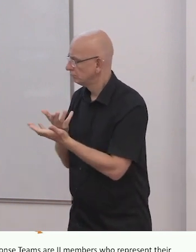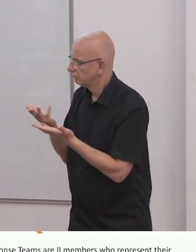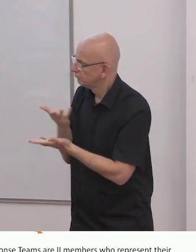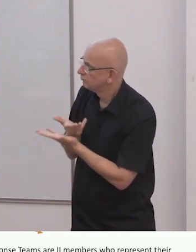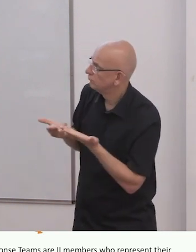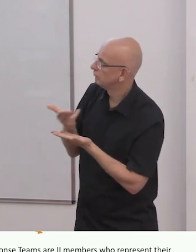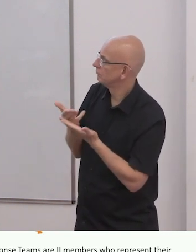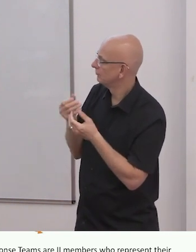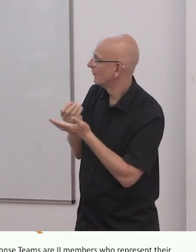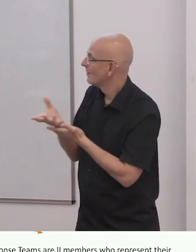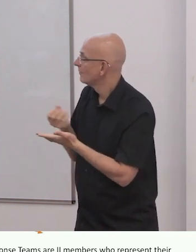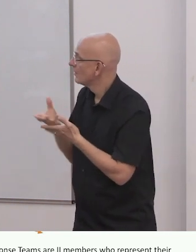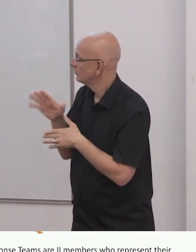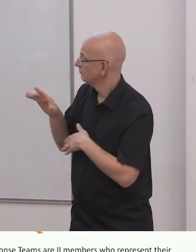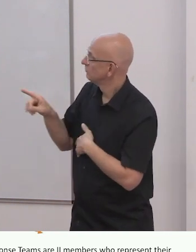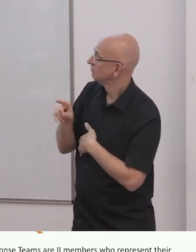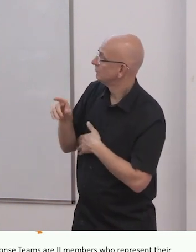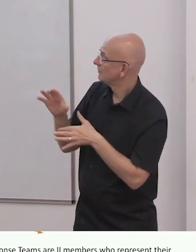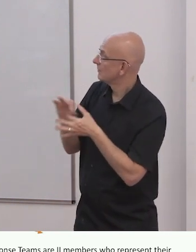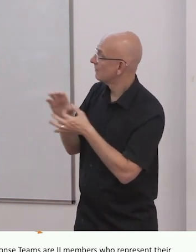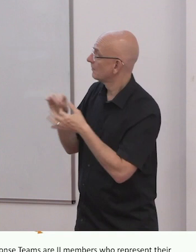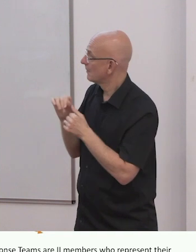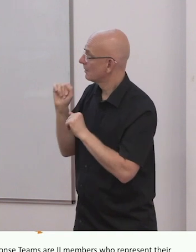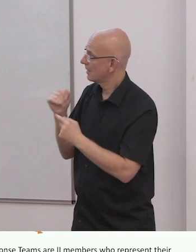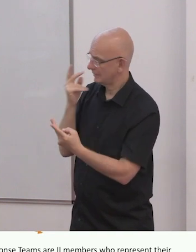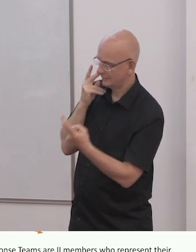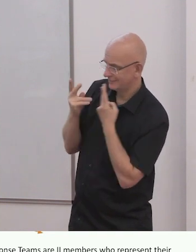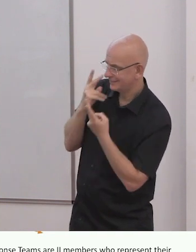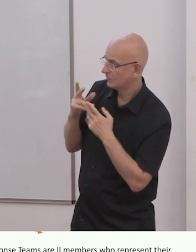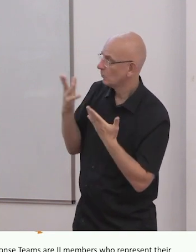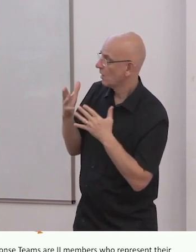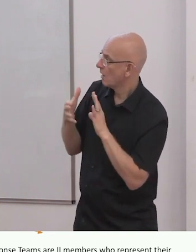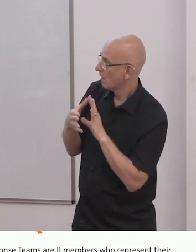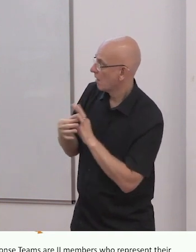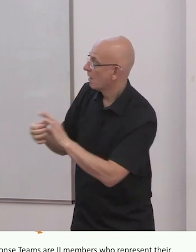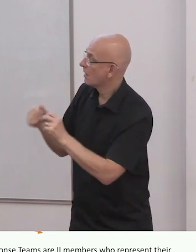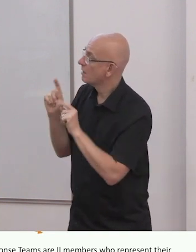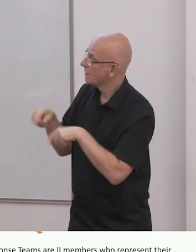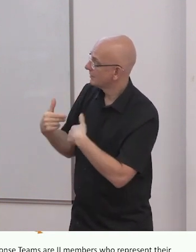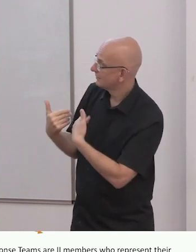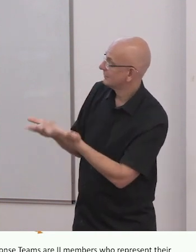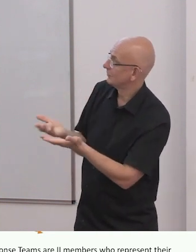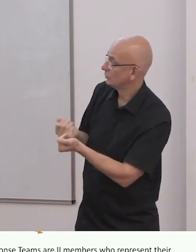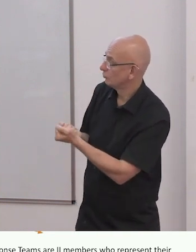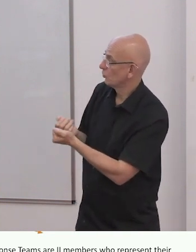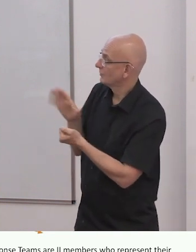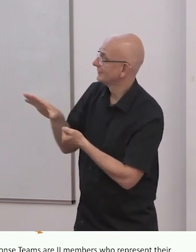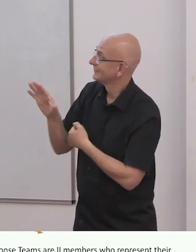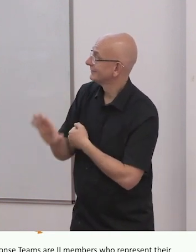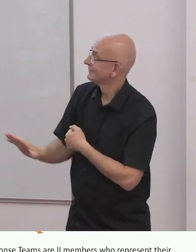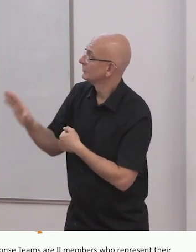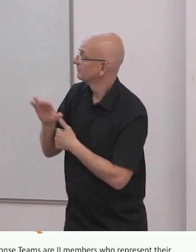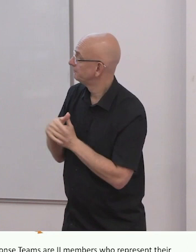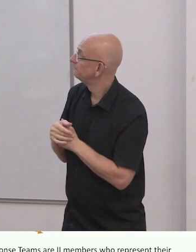provide support in the regions. They also provide important information from the grassroots